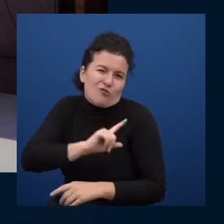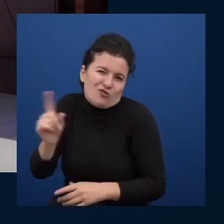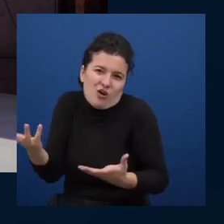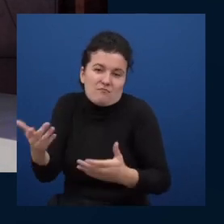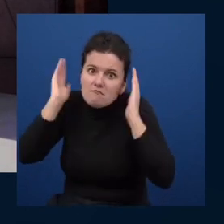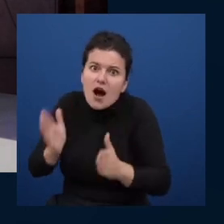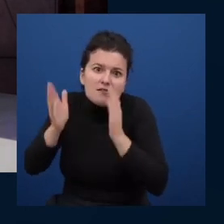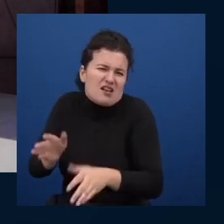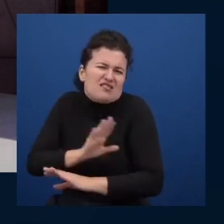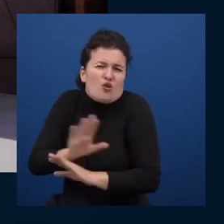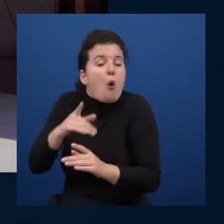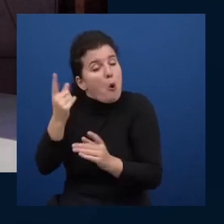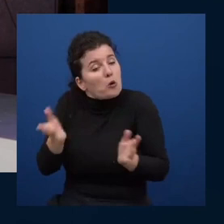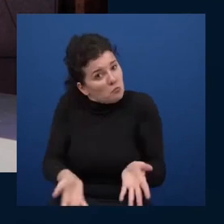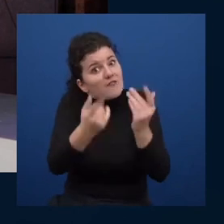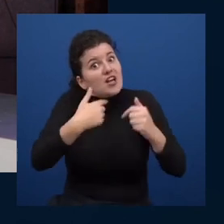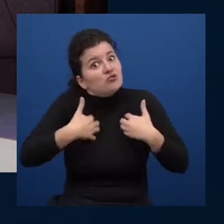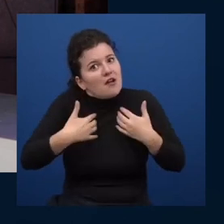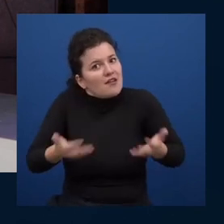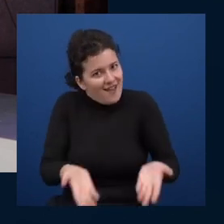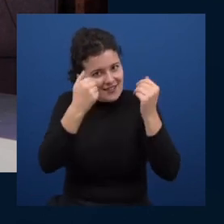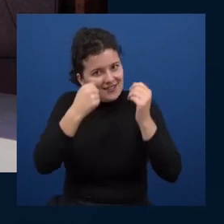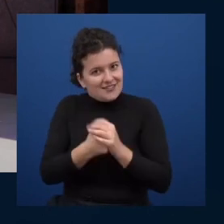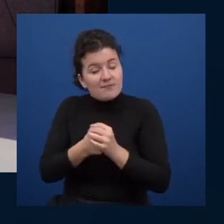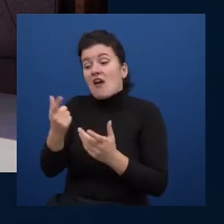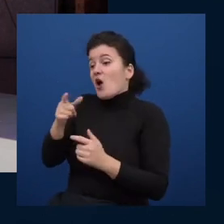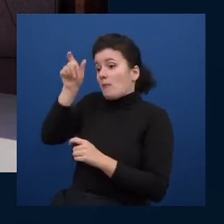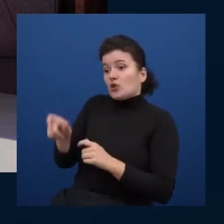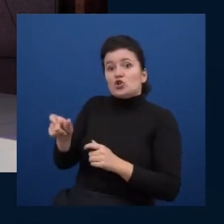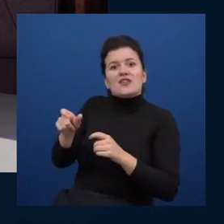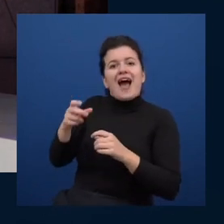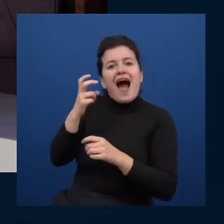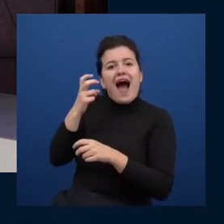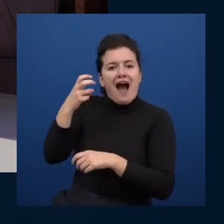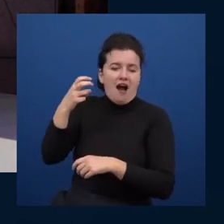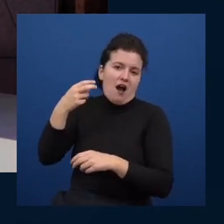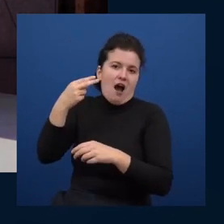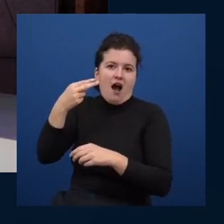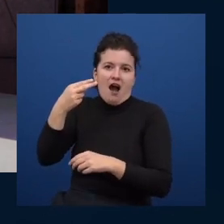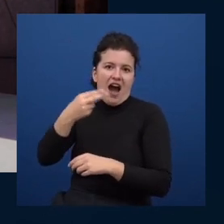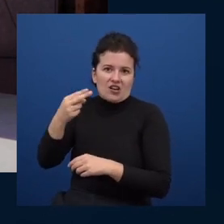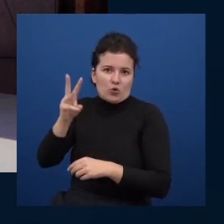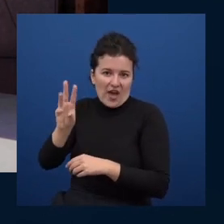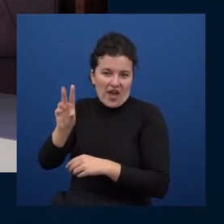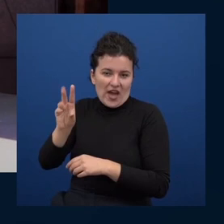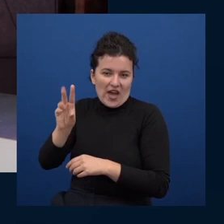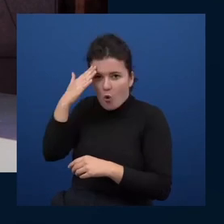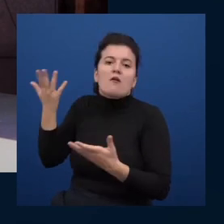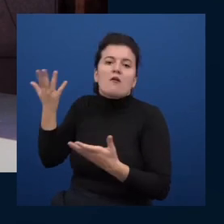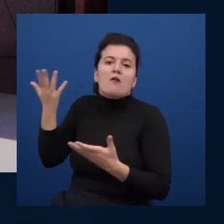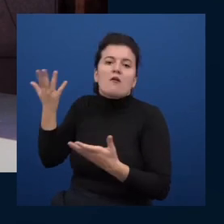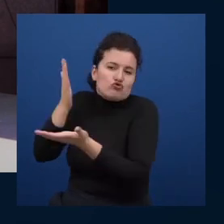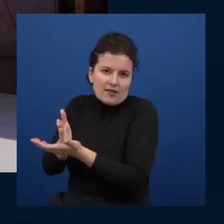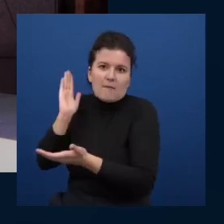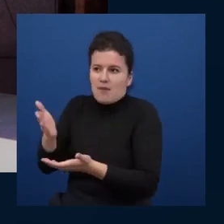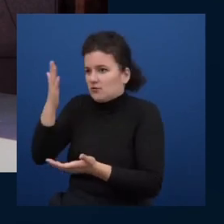the hardware needs to know about that so if you're an uber driver you should probably know about your tires if you